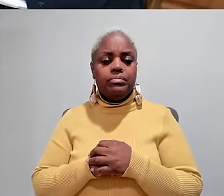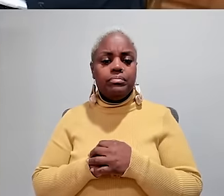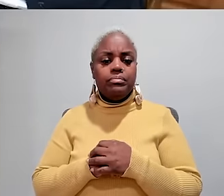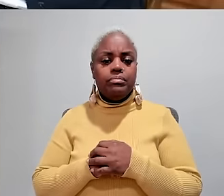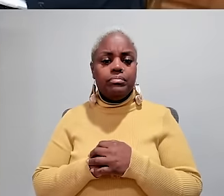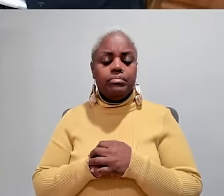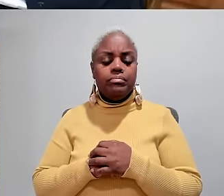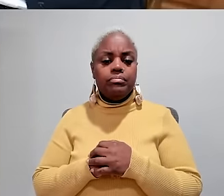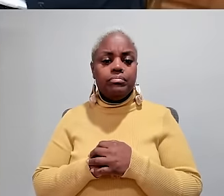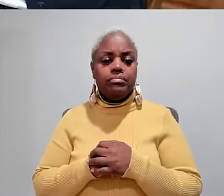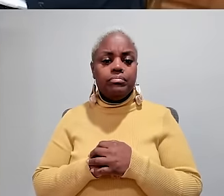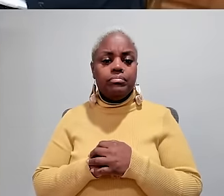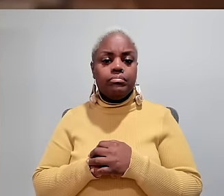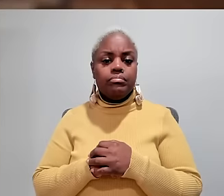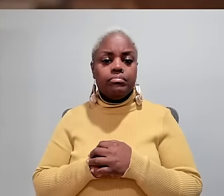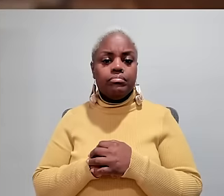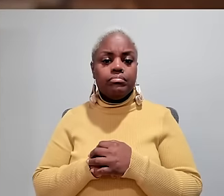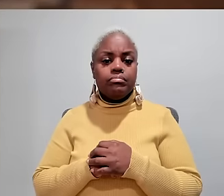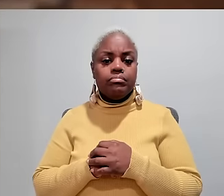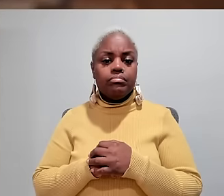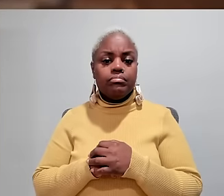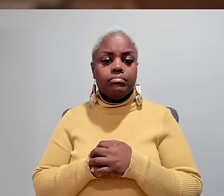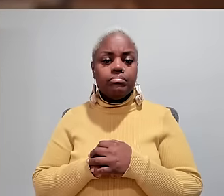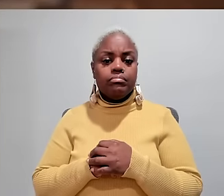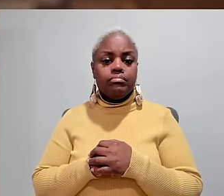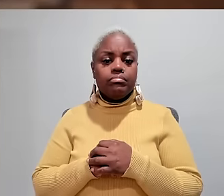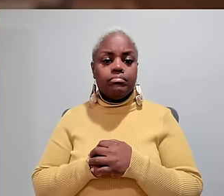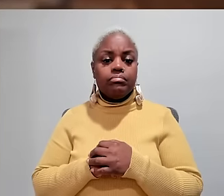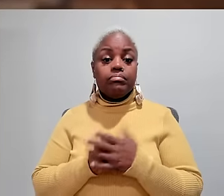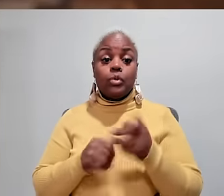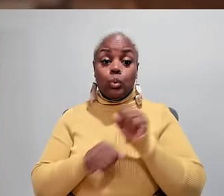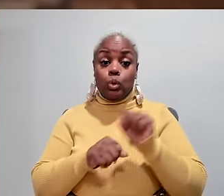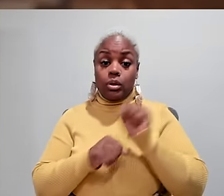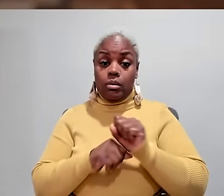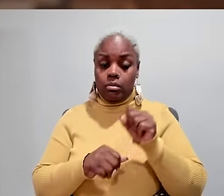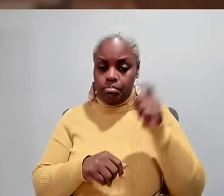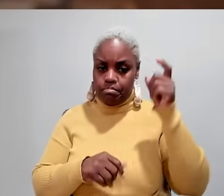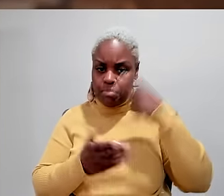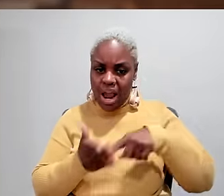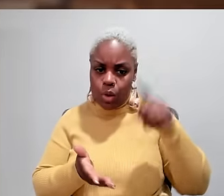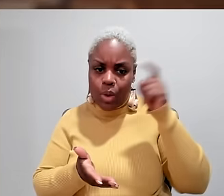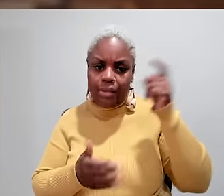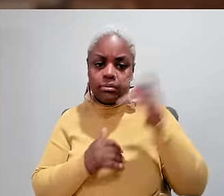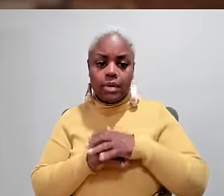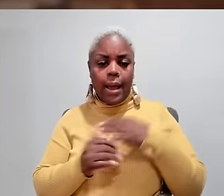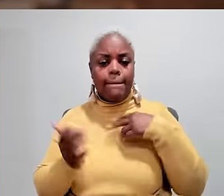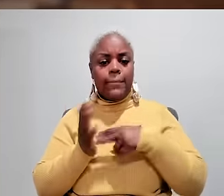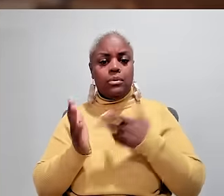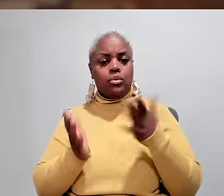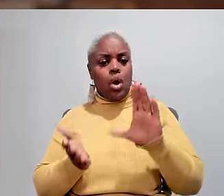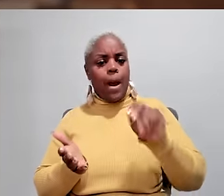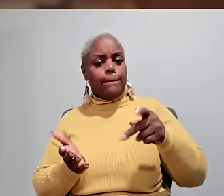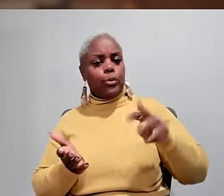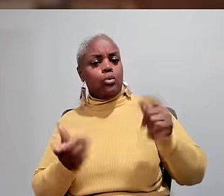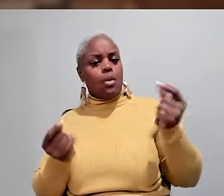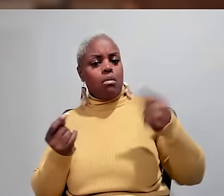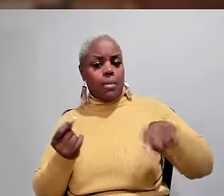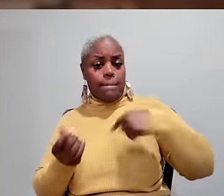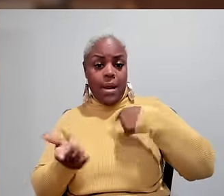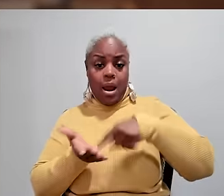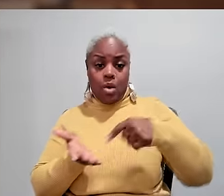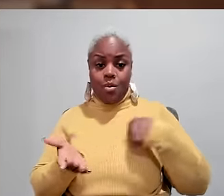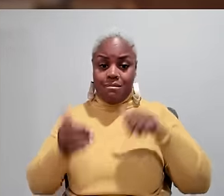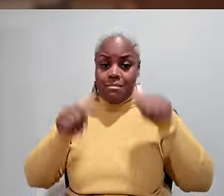afford that business model. PAUL You have got to make things, at the end of the day, make things work pay-wise. I mean,